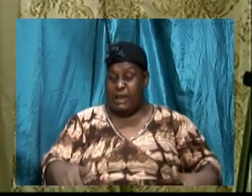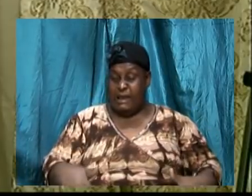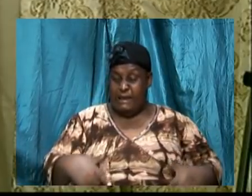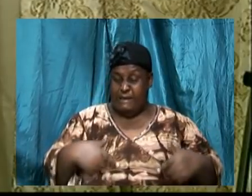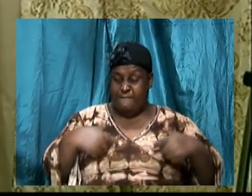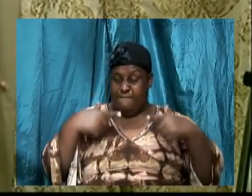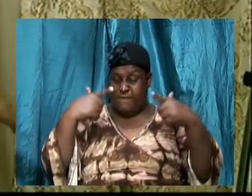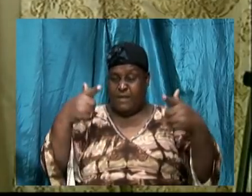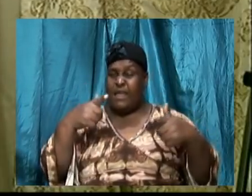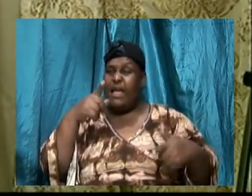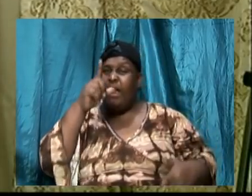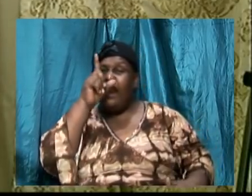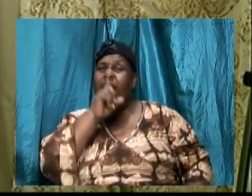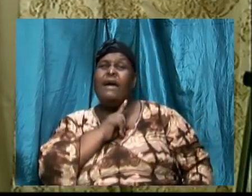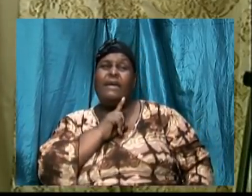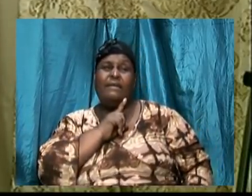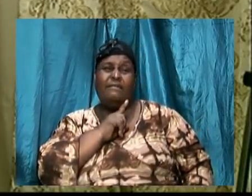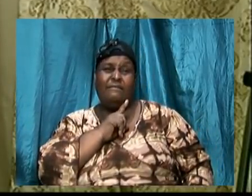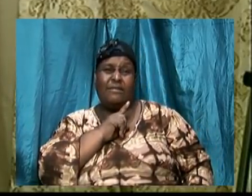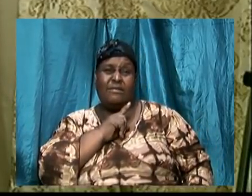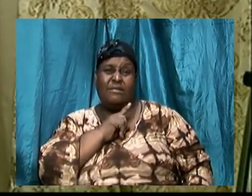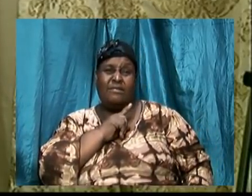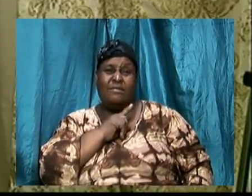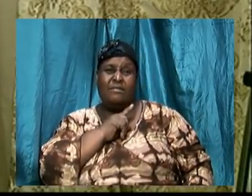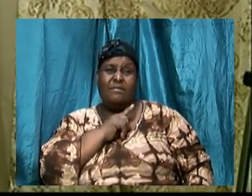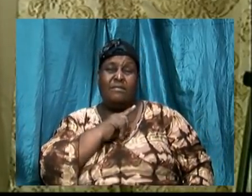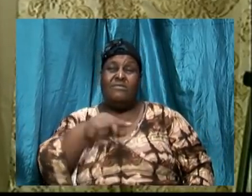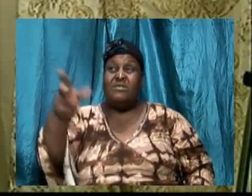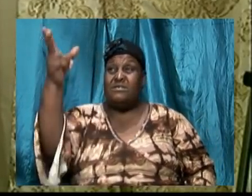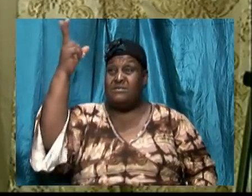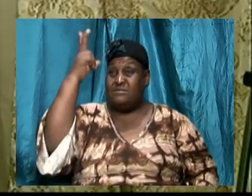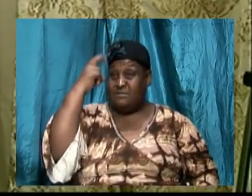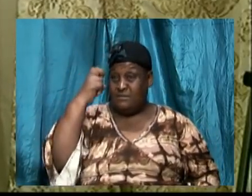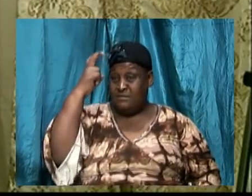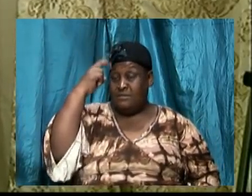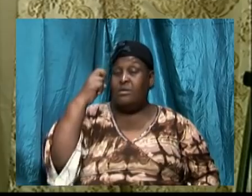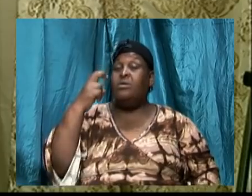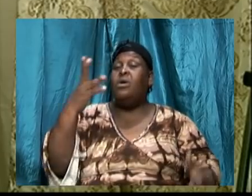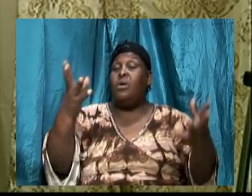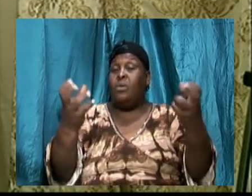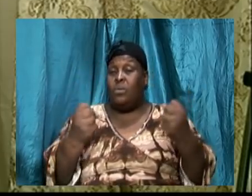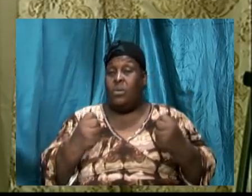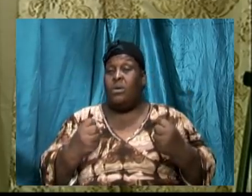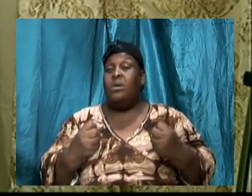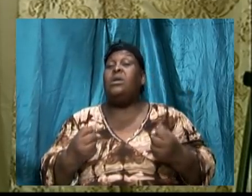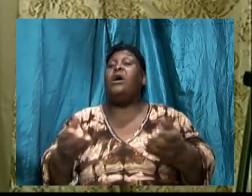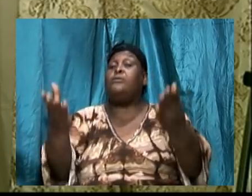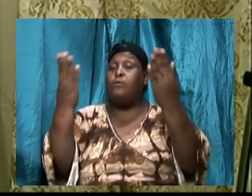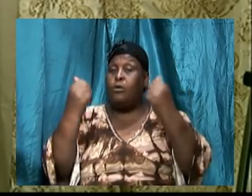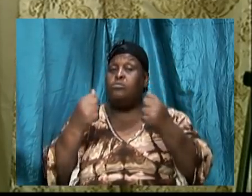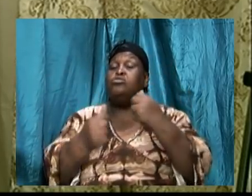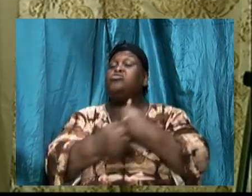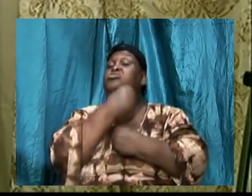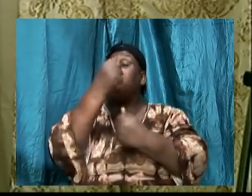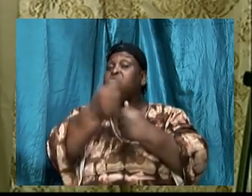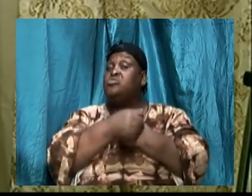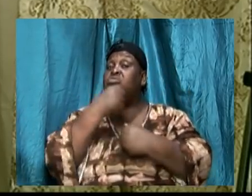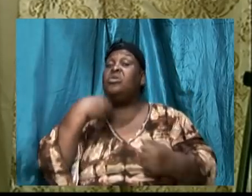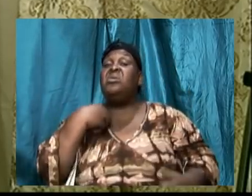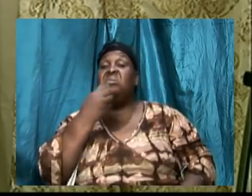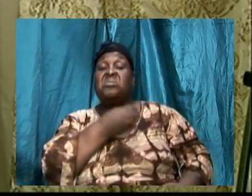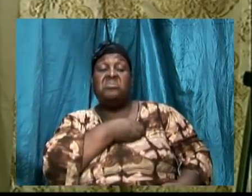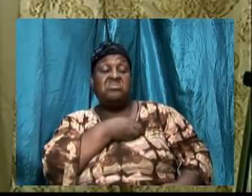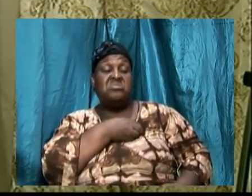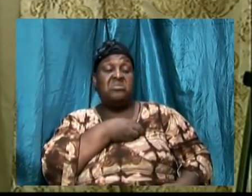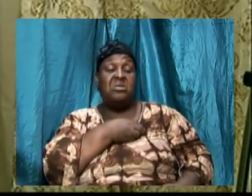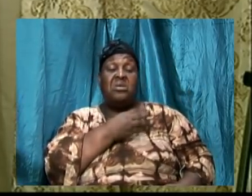cannot treat lightly our walk with God. So we are going through and we are walking and we have our Bibles in our